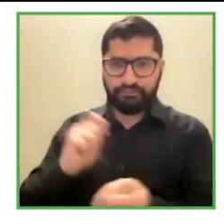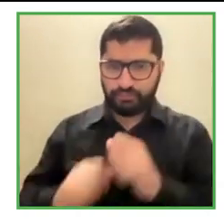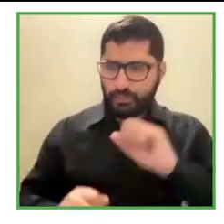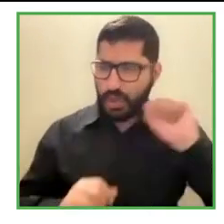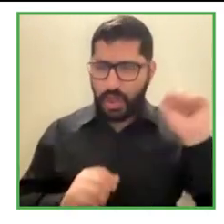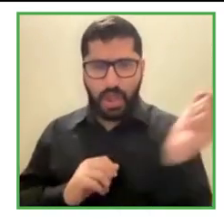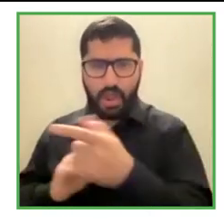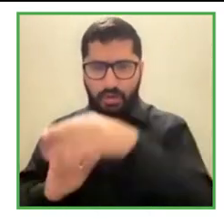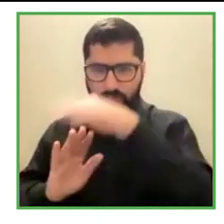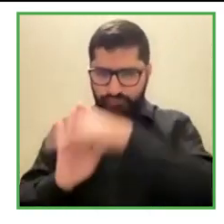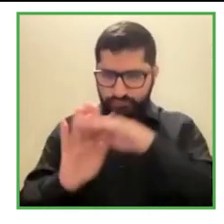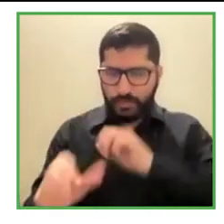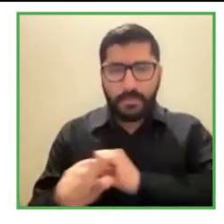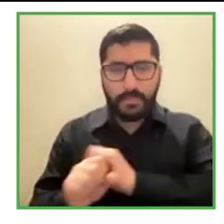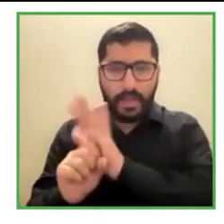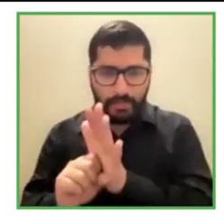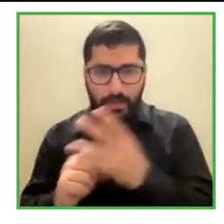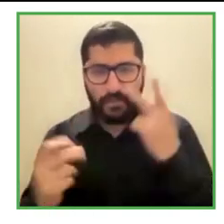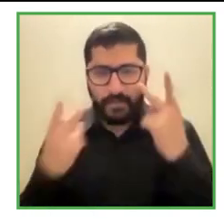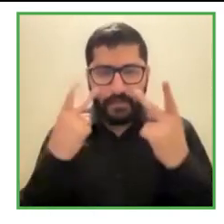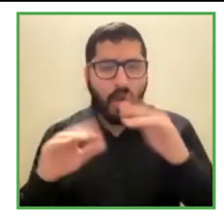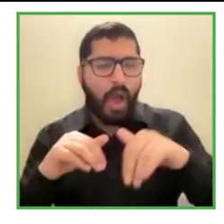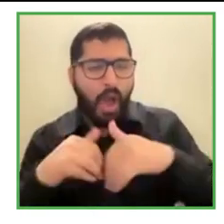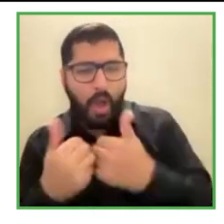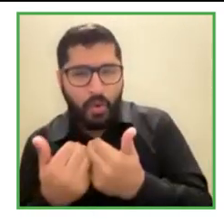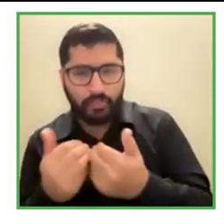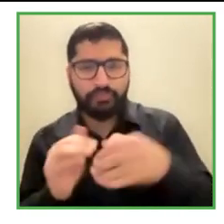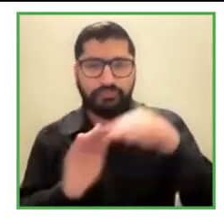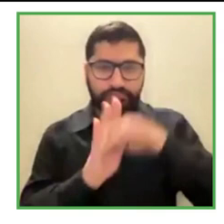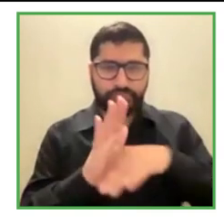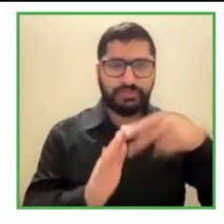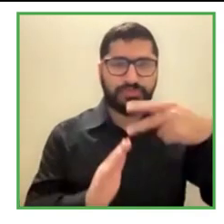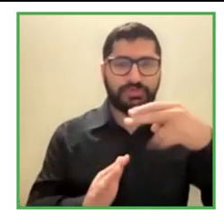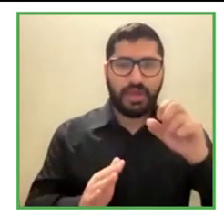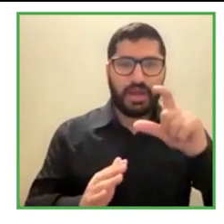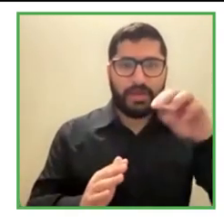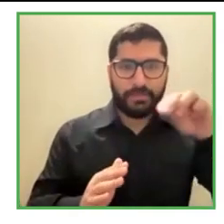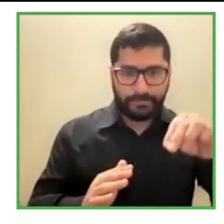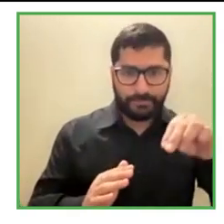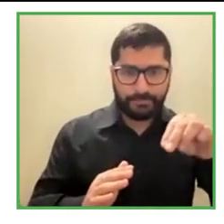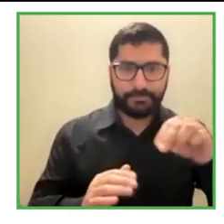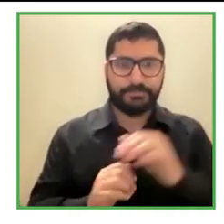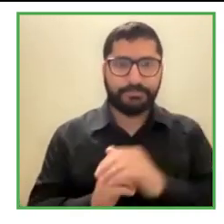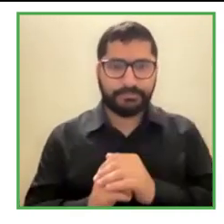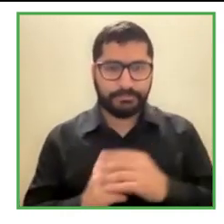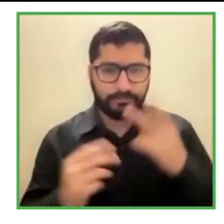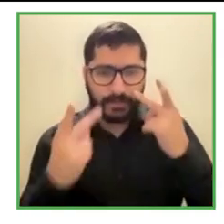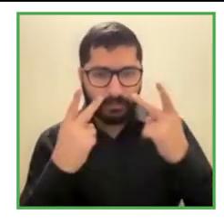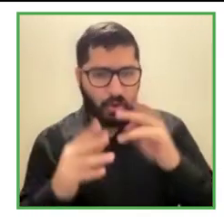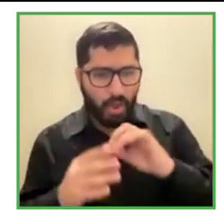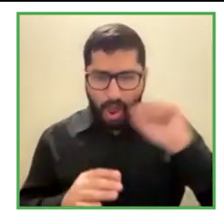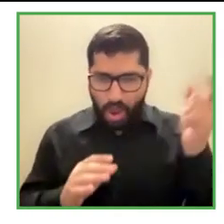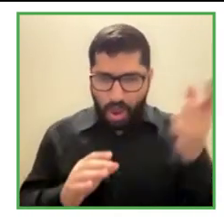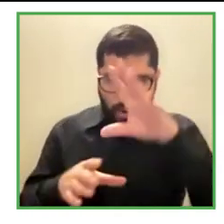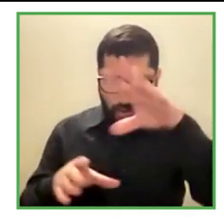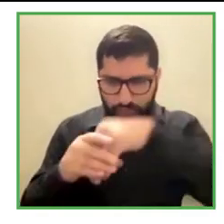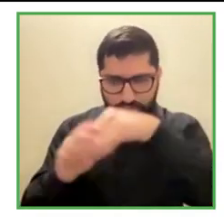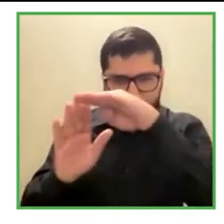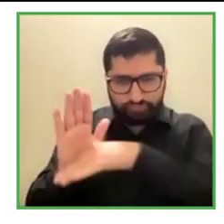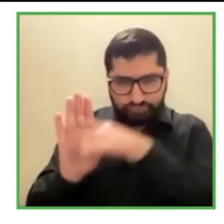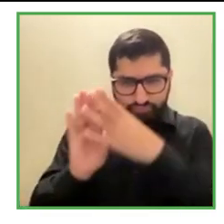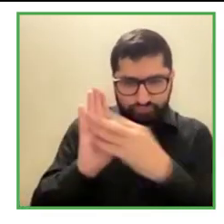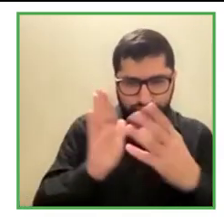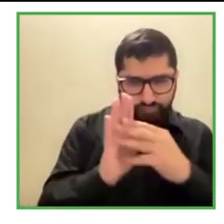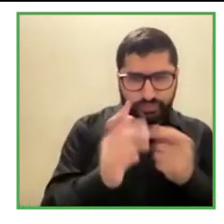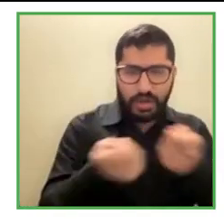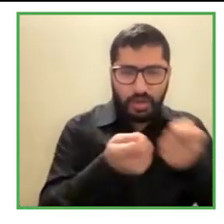We literally had to shift all our business model to recreate and adapt to digitizing our services and finding ways to